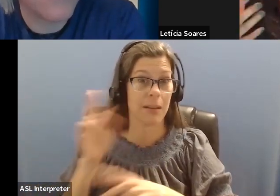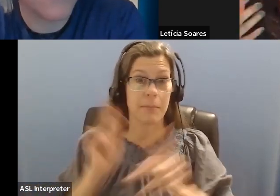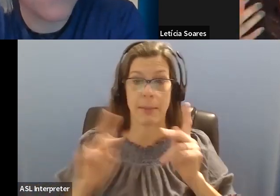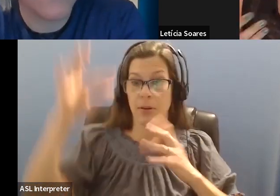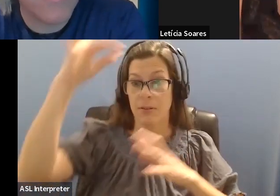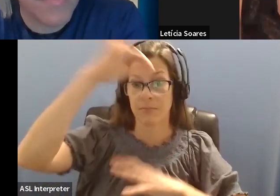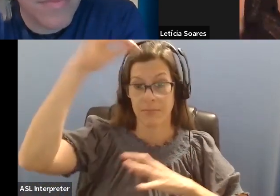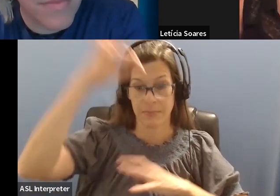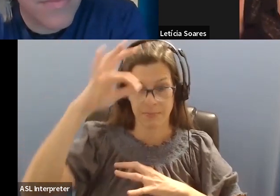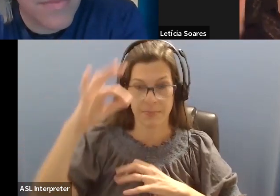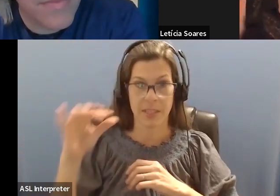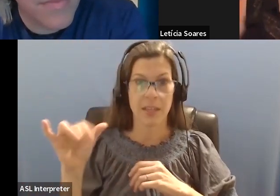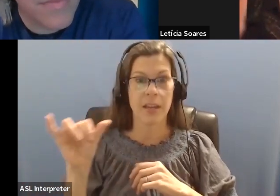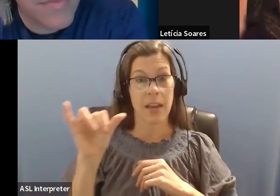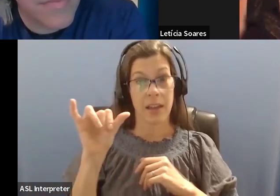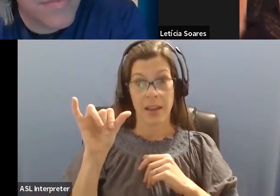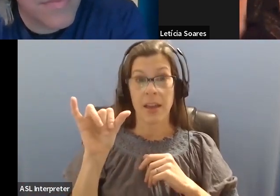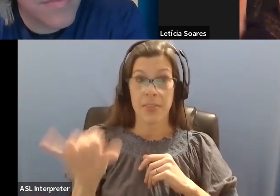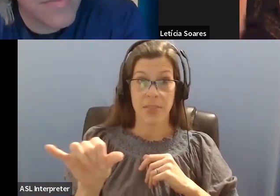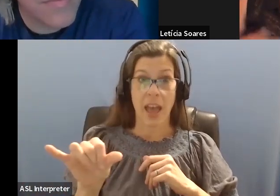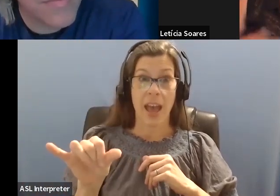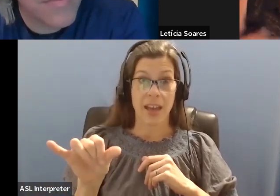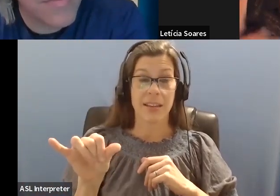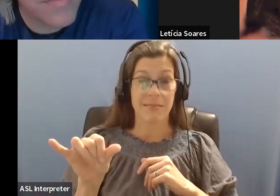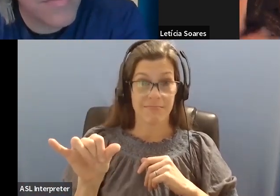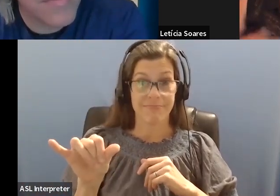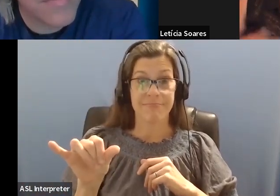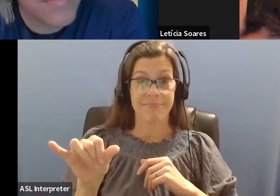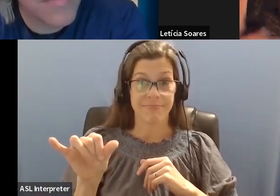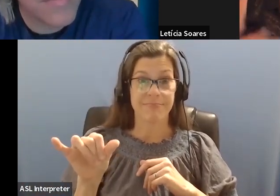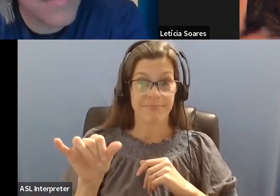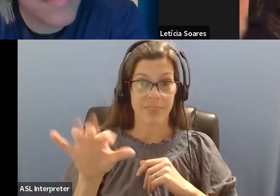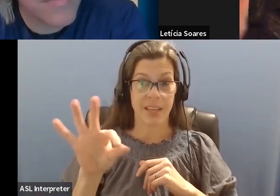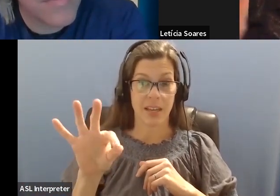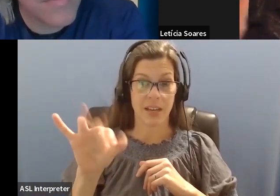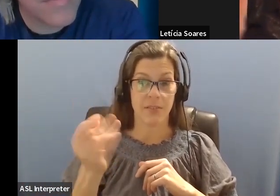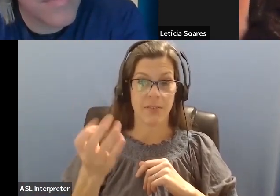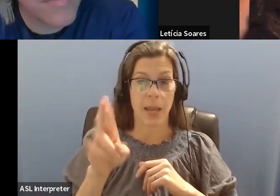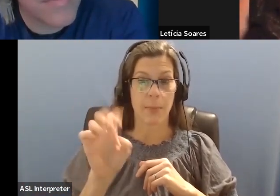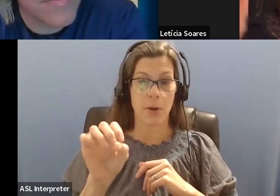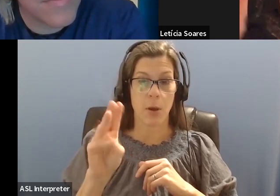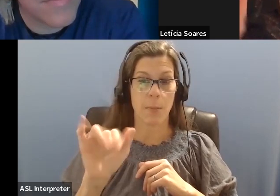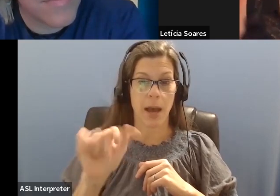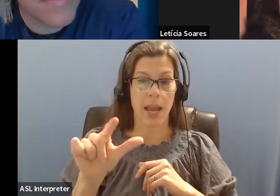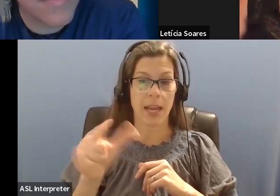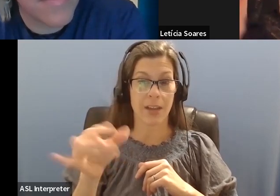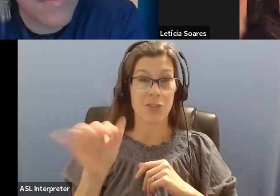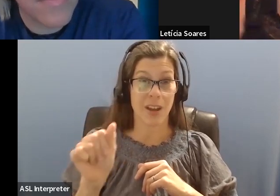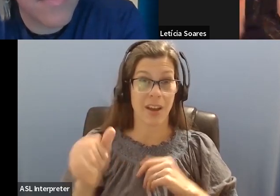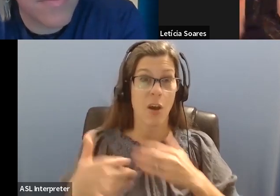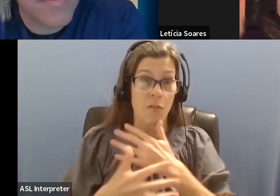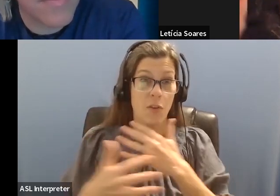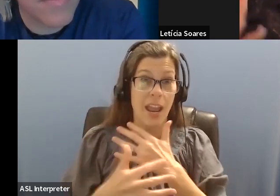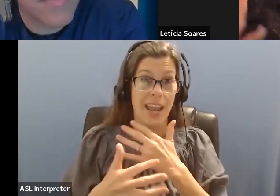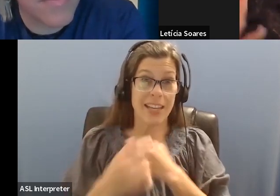you know, it is a highly stigmatized illness. And, and I was afraid of telling people that I have fiber, you know, what